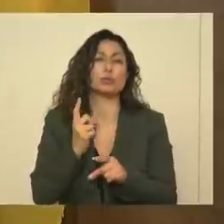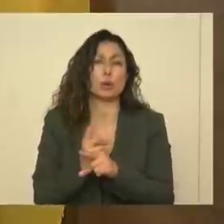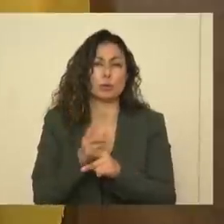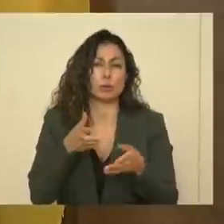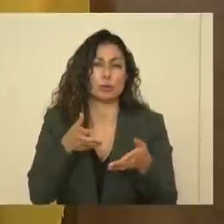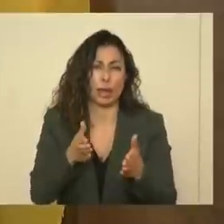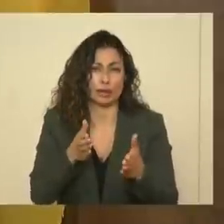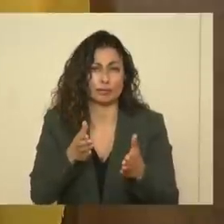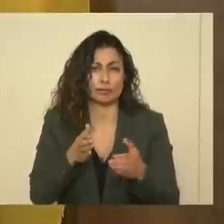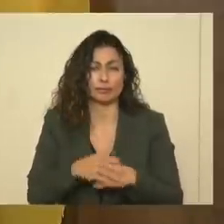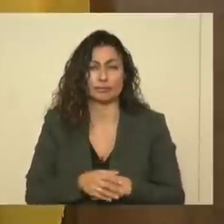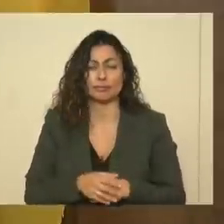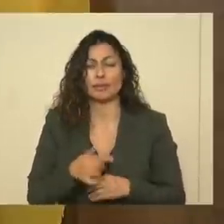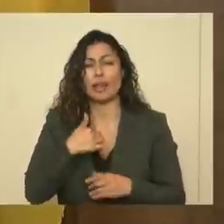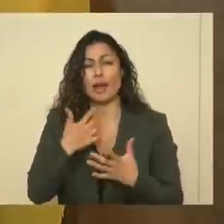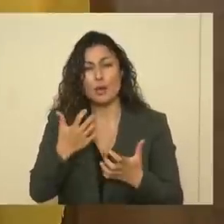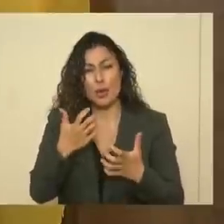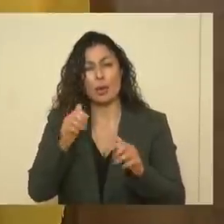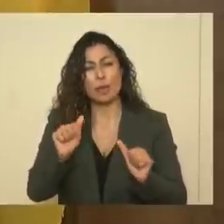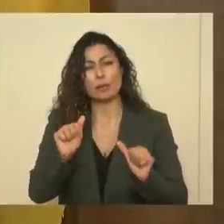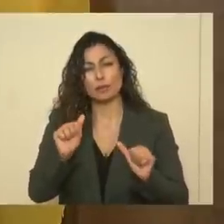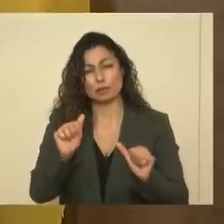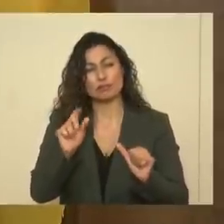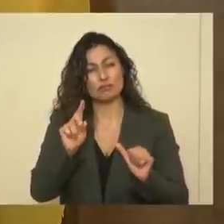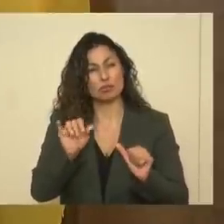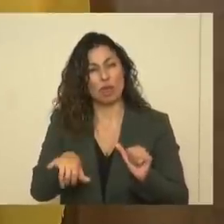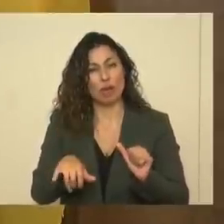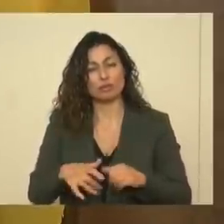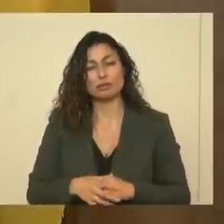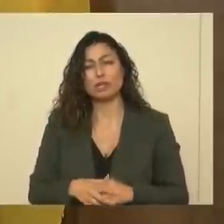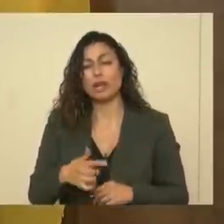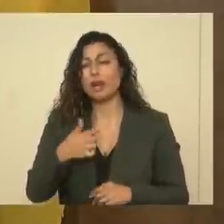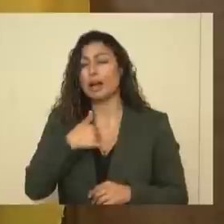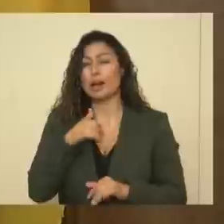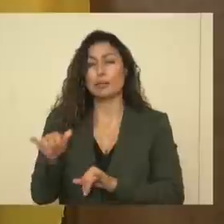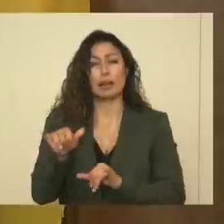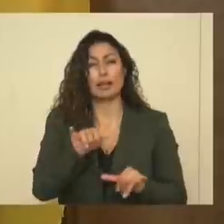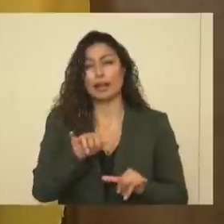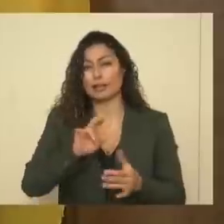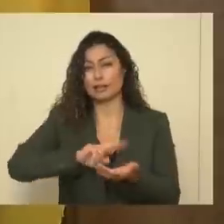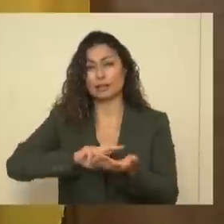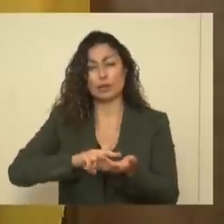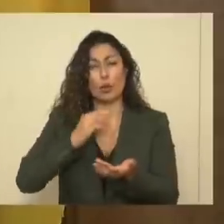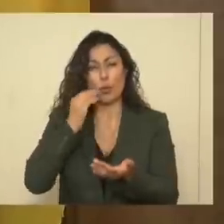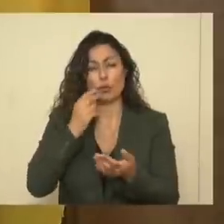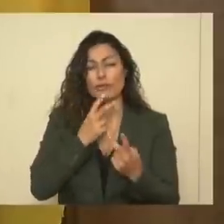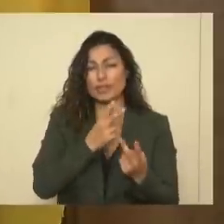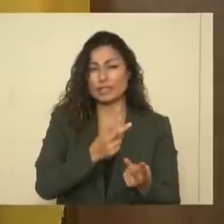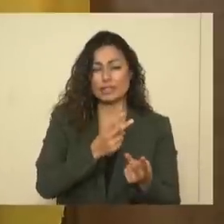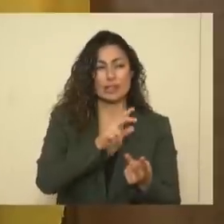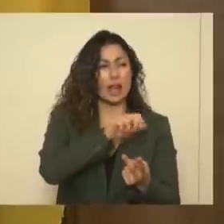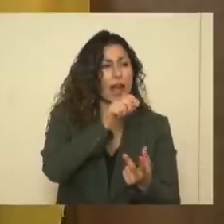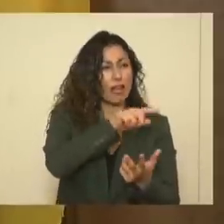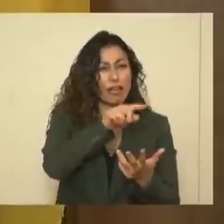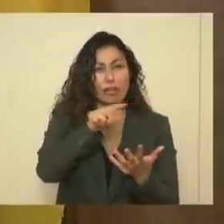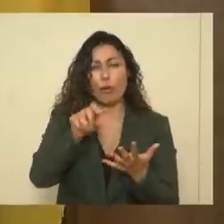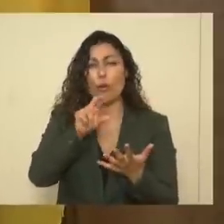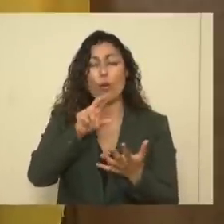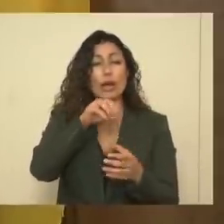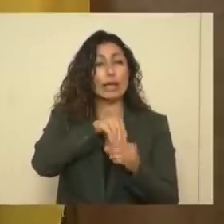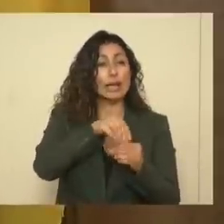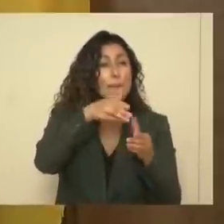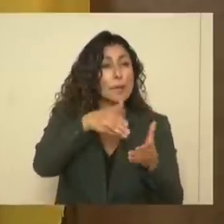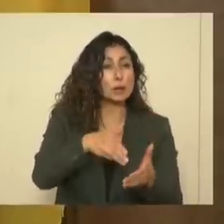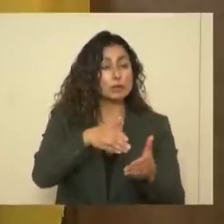I want us to be able to do that. I am just like the nursing home visitation and just like in-person schools.